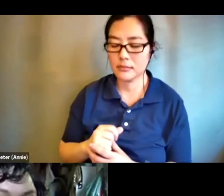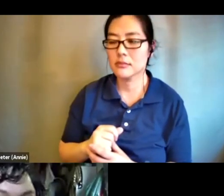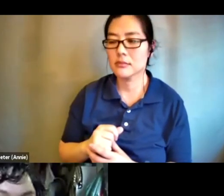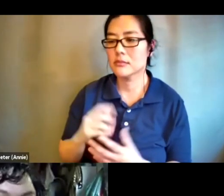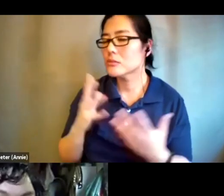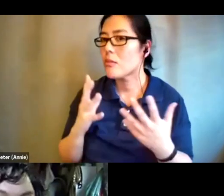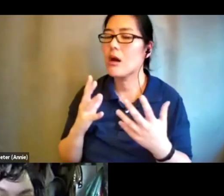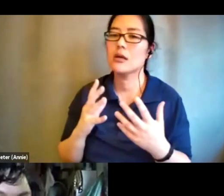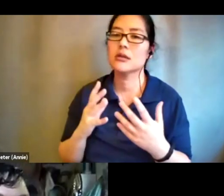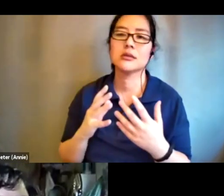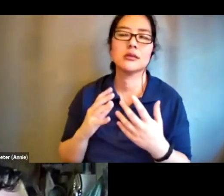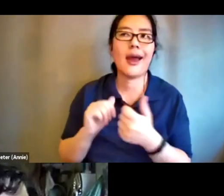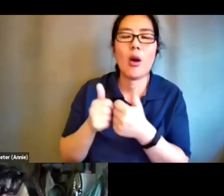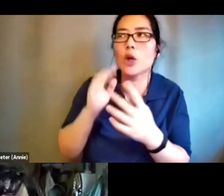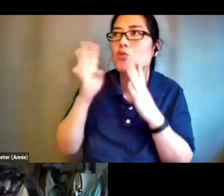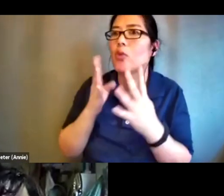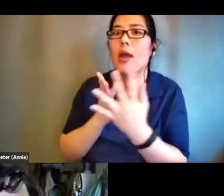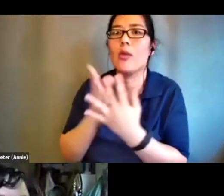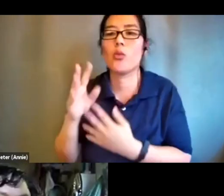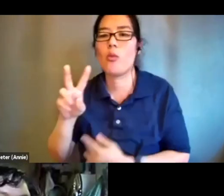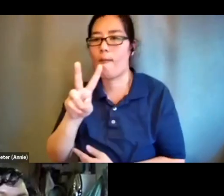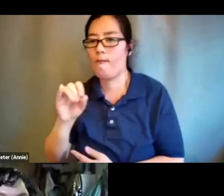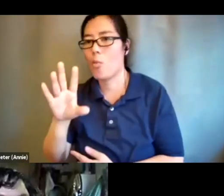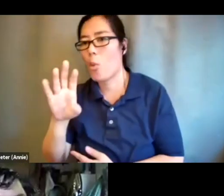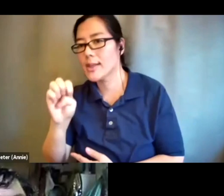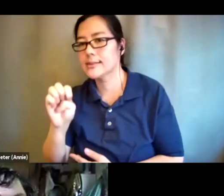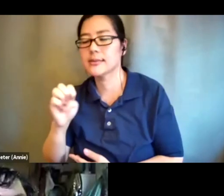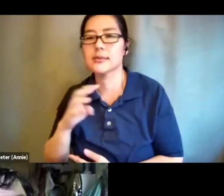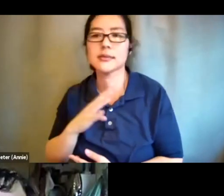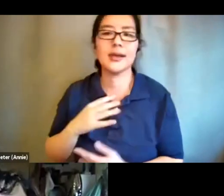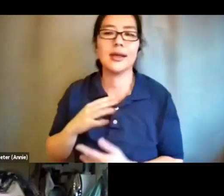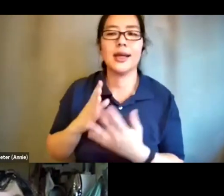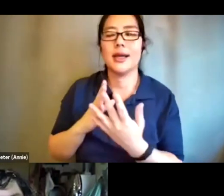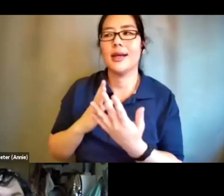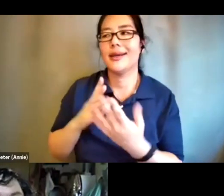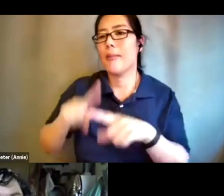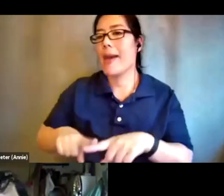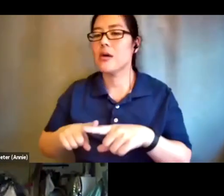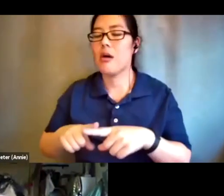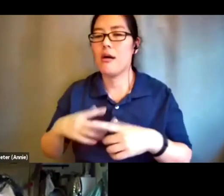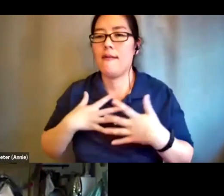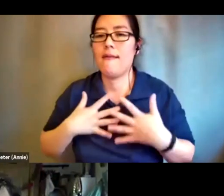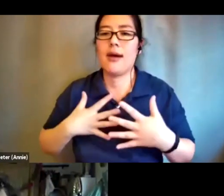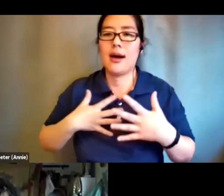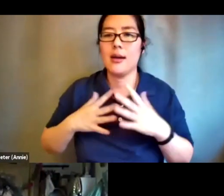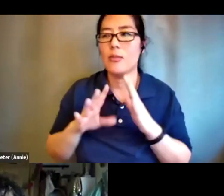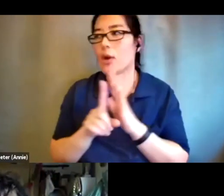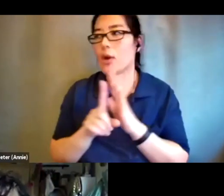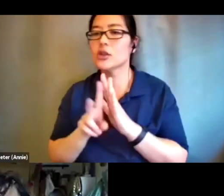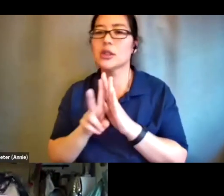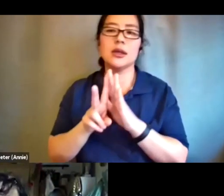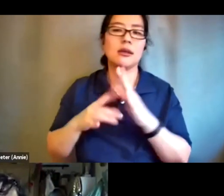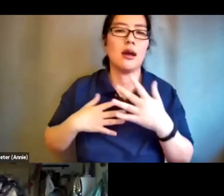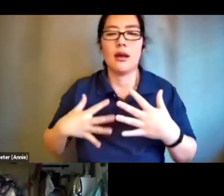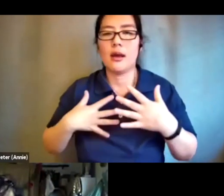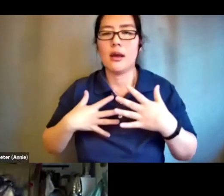voice is about vibration and where it resonates in my body how it resonates in the space that i'm in